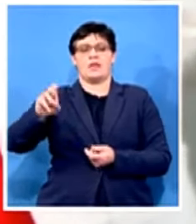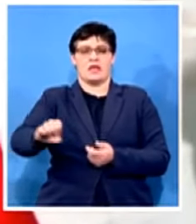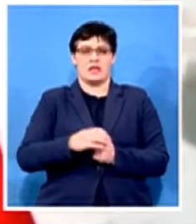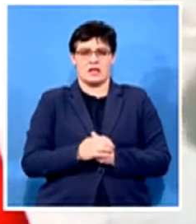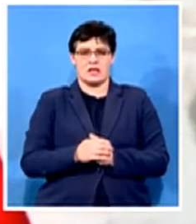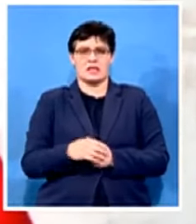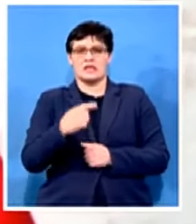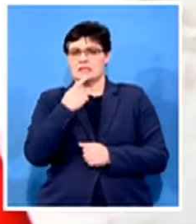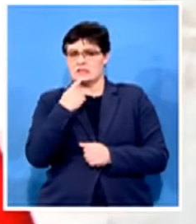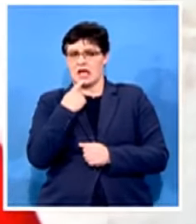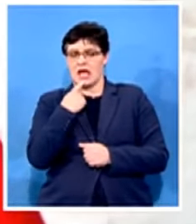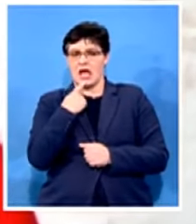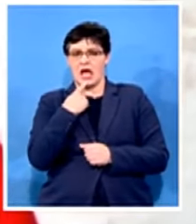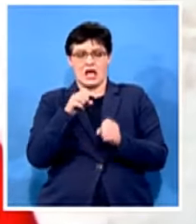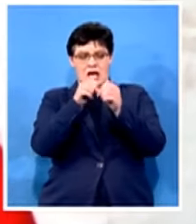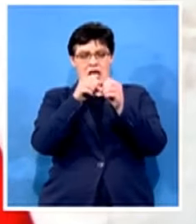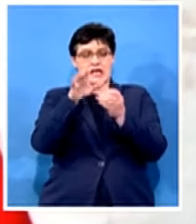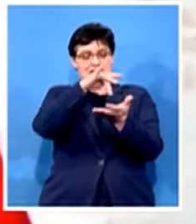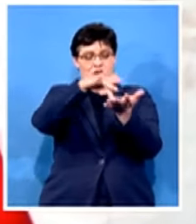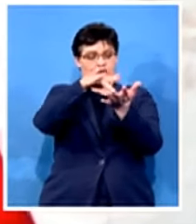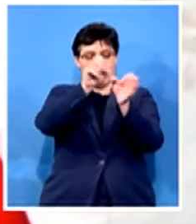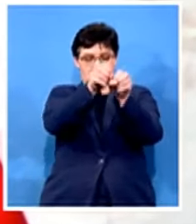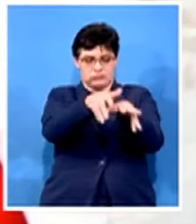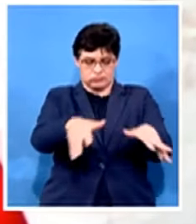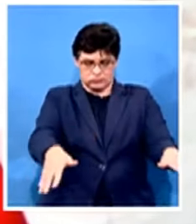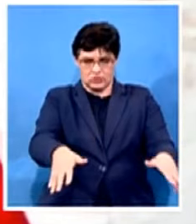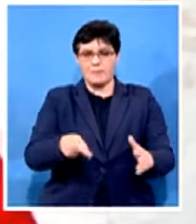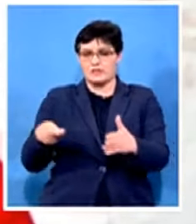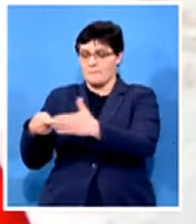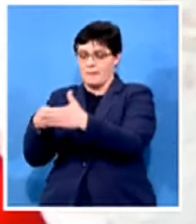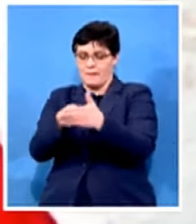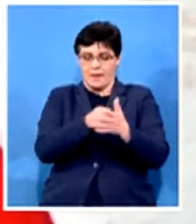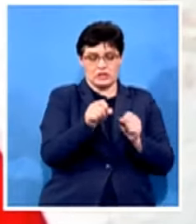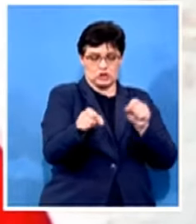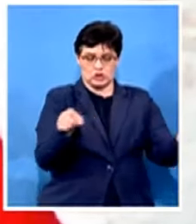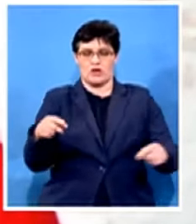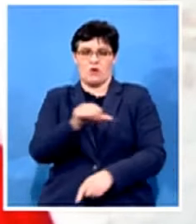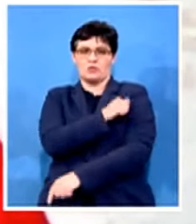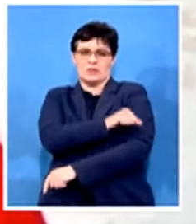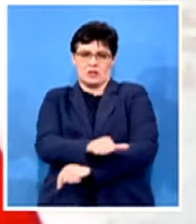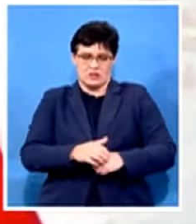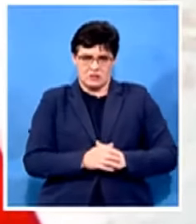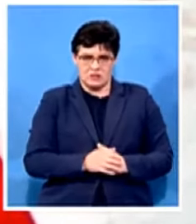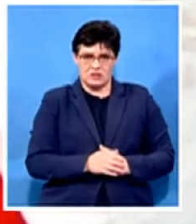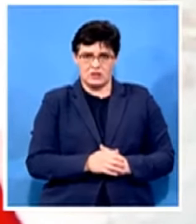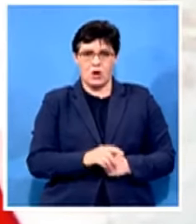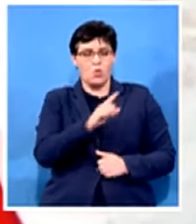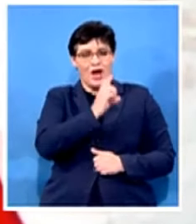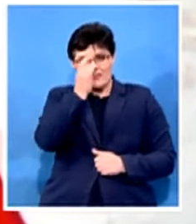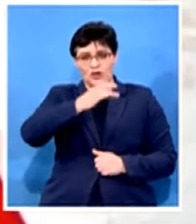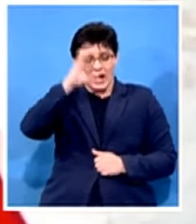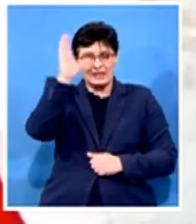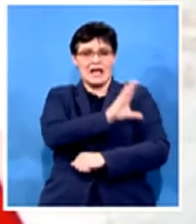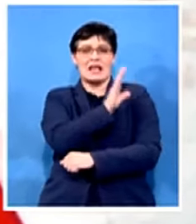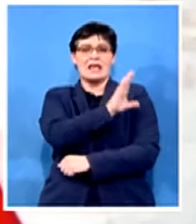system ppe must be procured in hospitals in doing that he forgot that the clinics do not have the same budget as the hospital